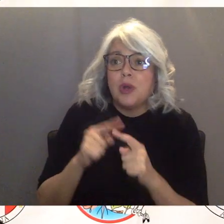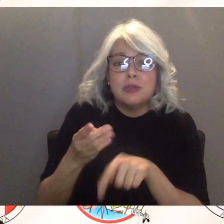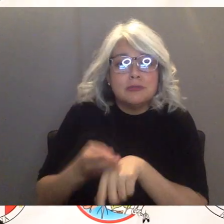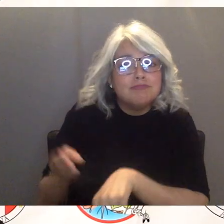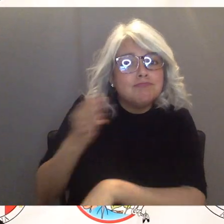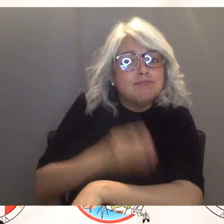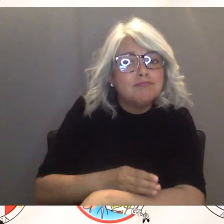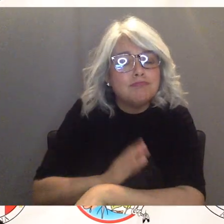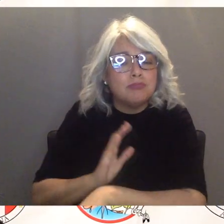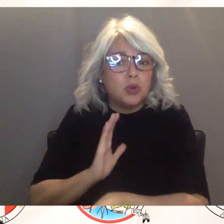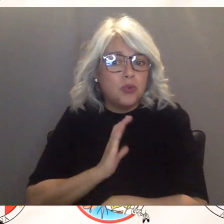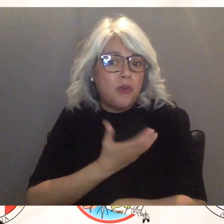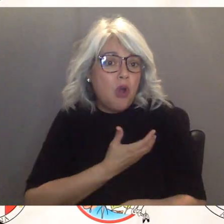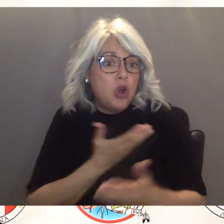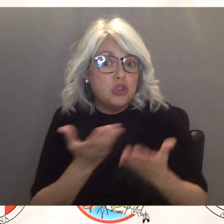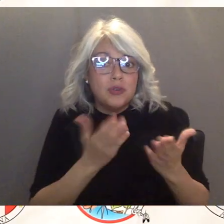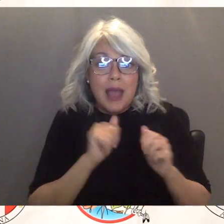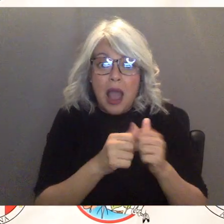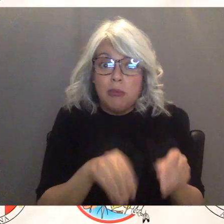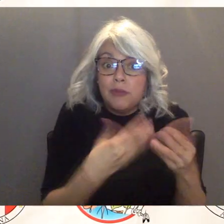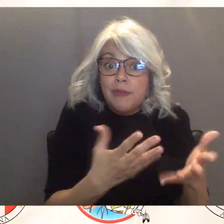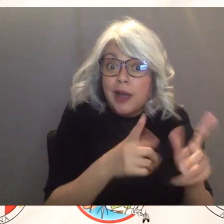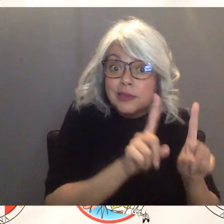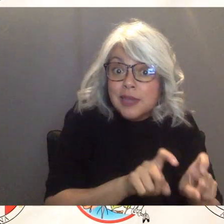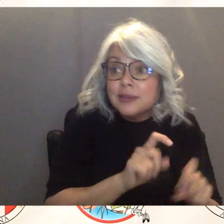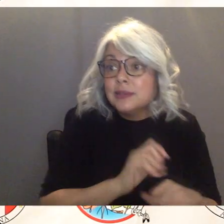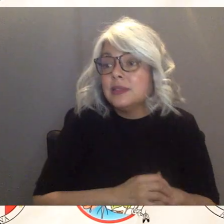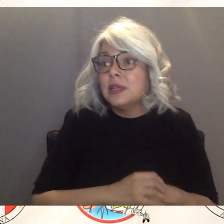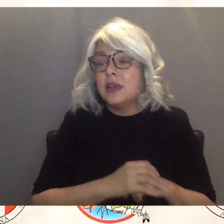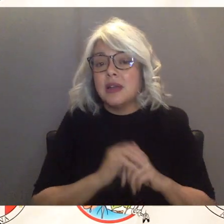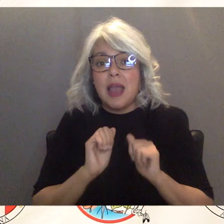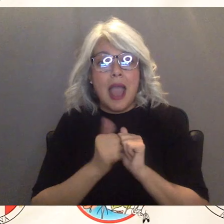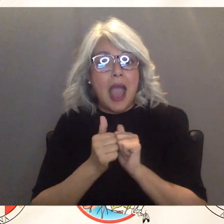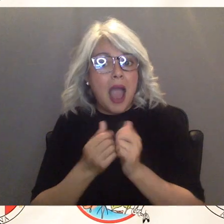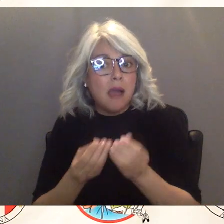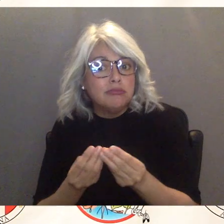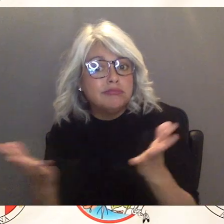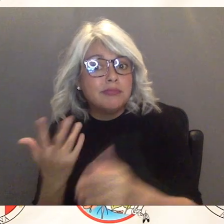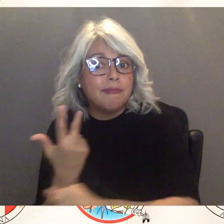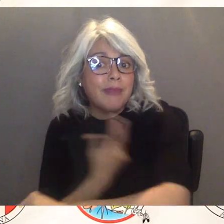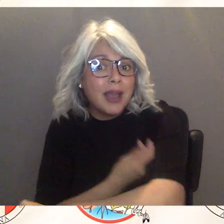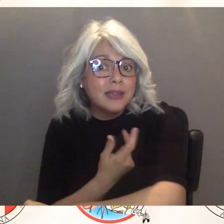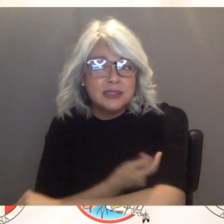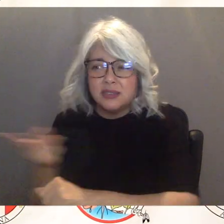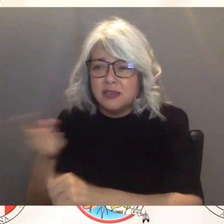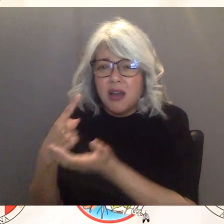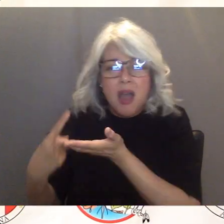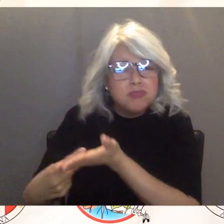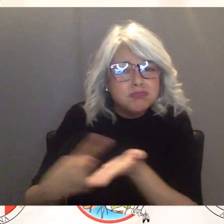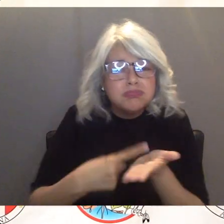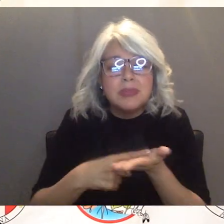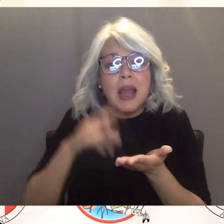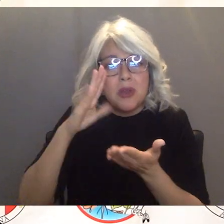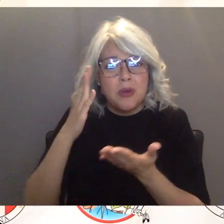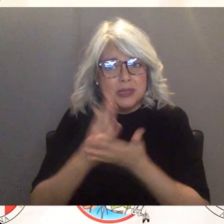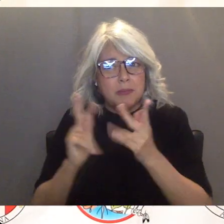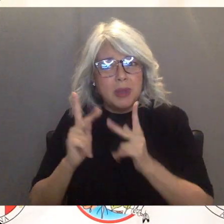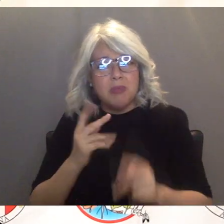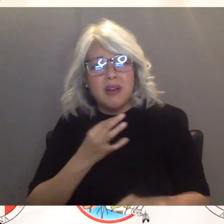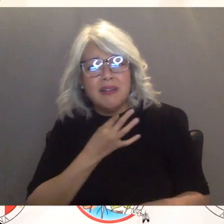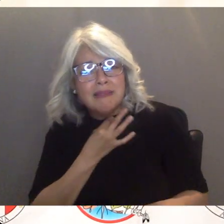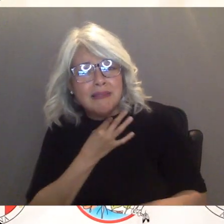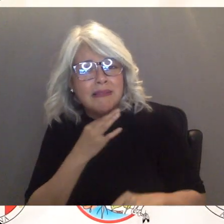for testing um what's the best way to to roll out the vaccines and i know there's been a lot of questions about um